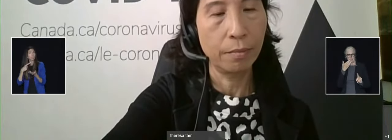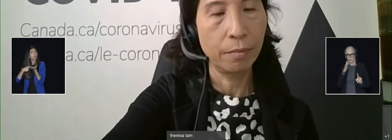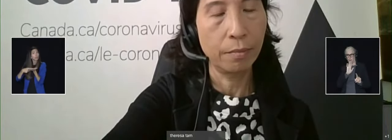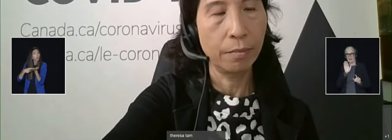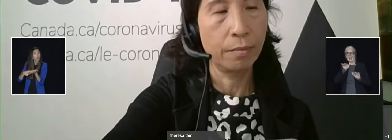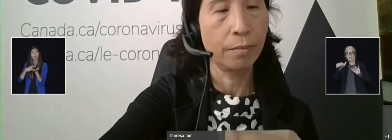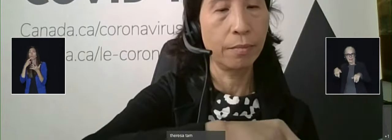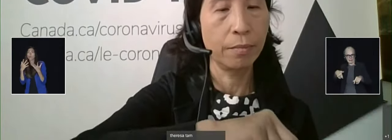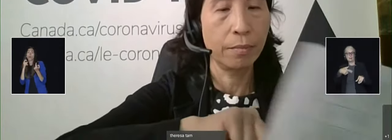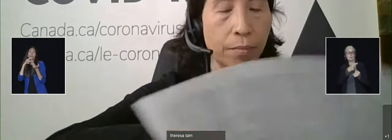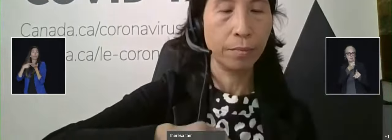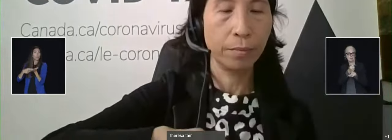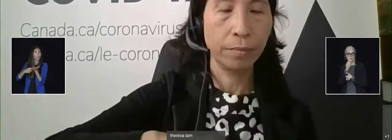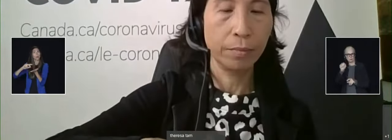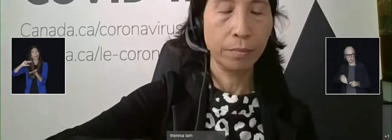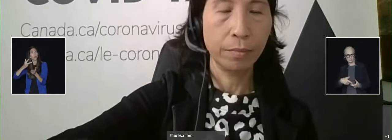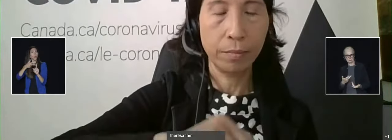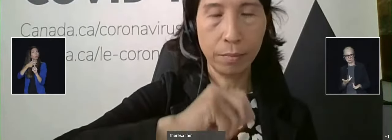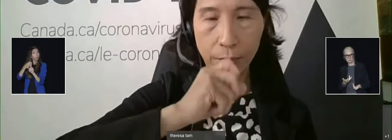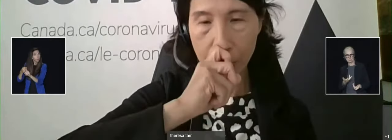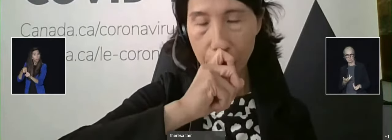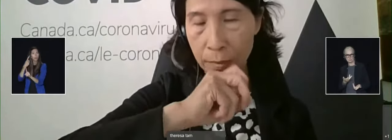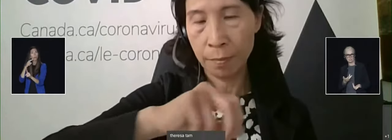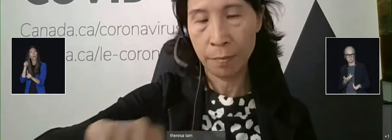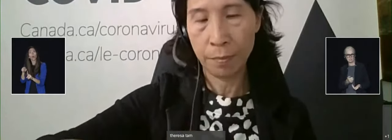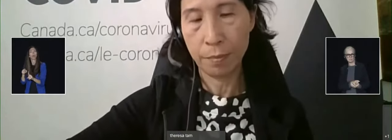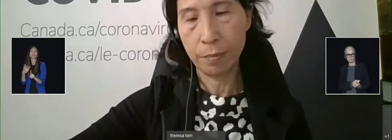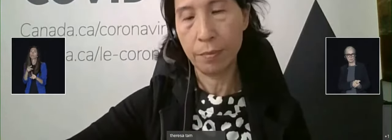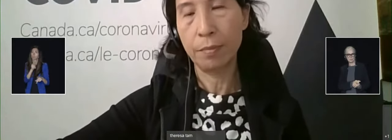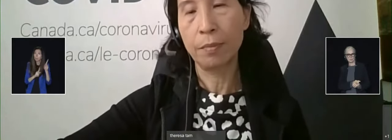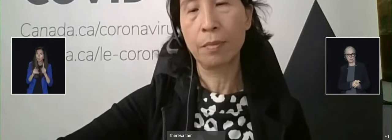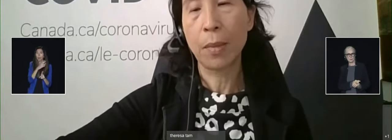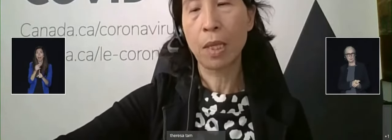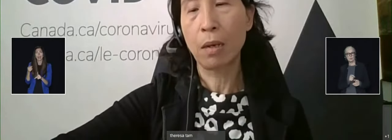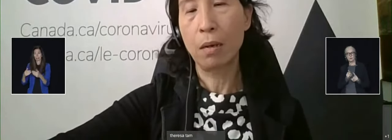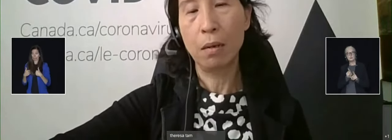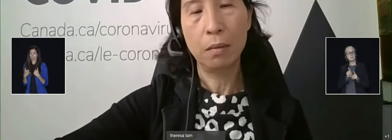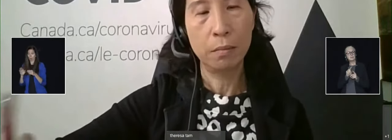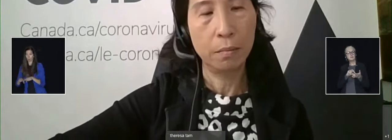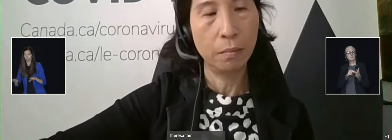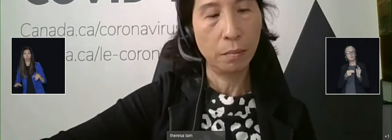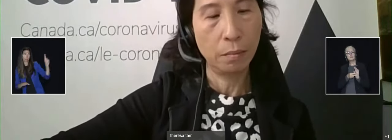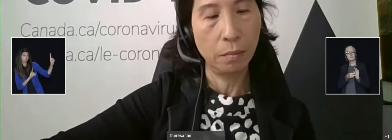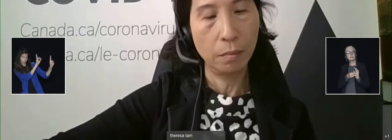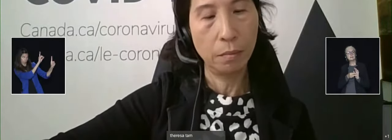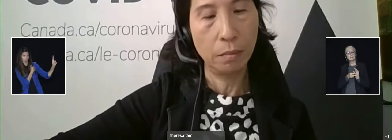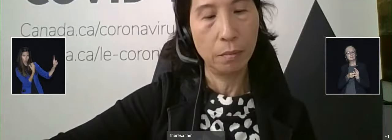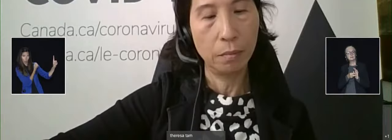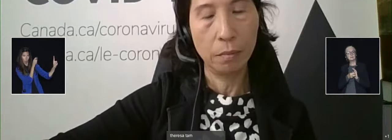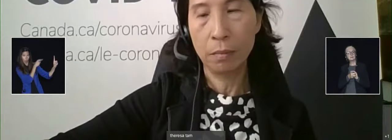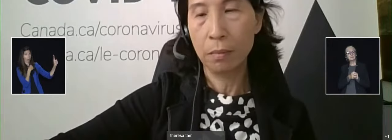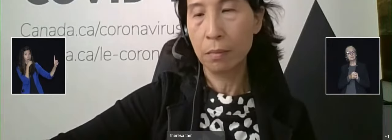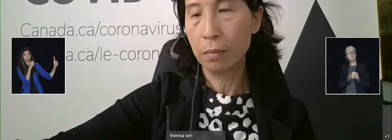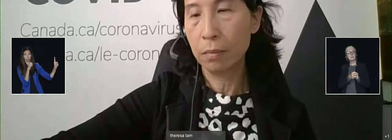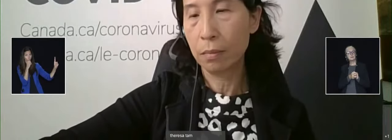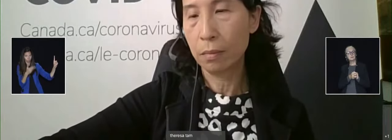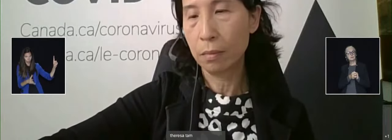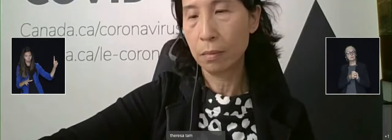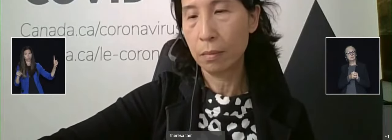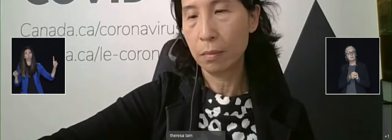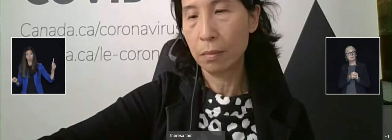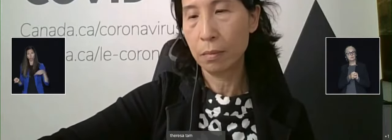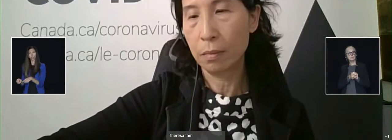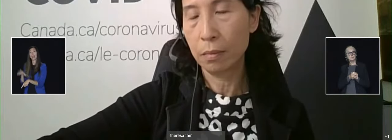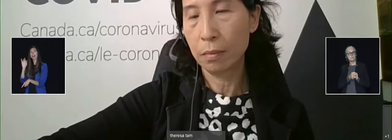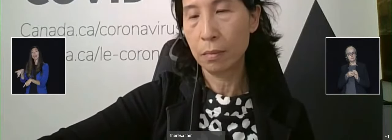vaccinations for young children, among other evolving issues. I'm almost done. Although NACI is an independent